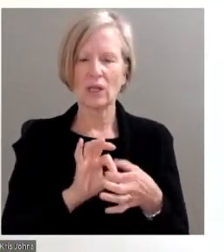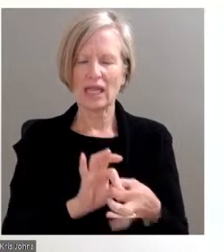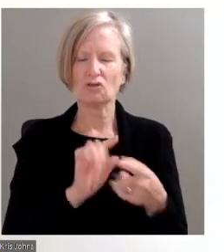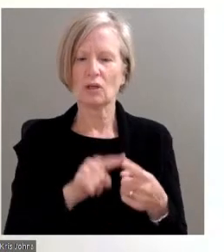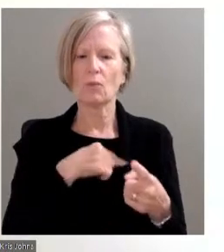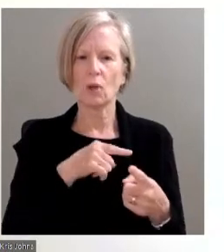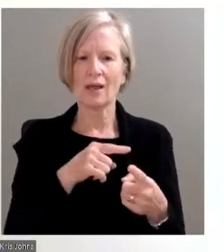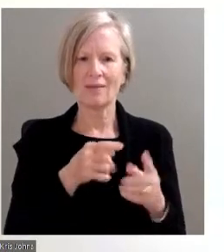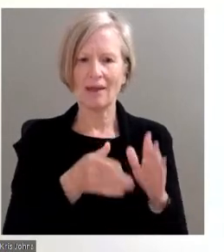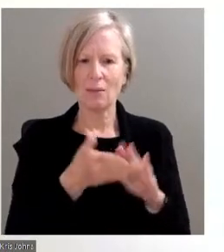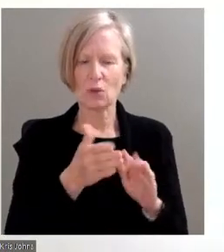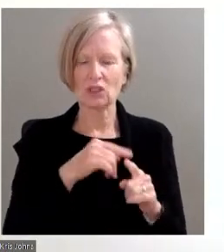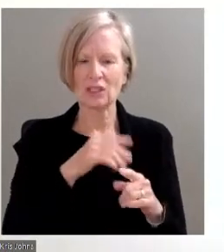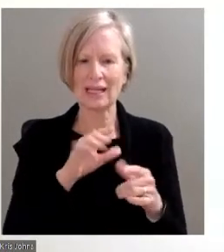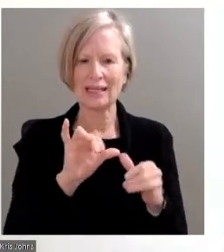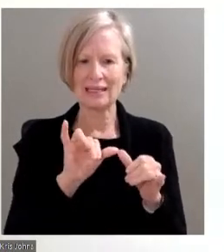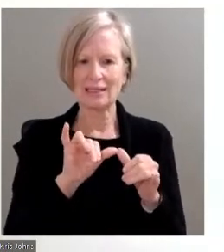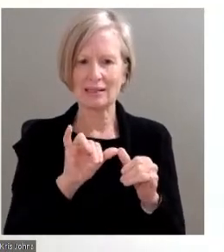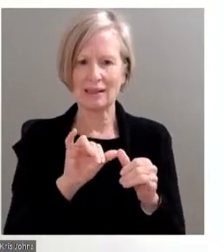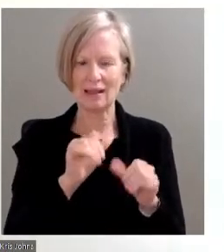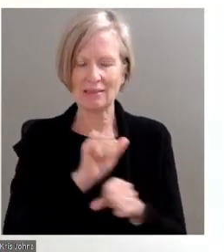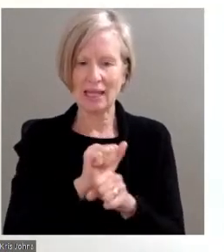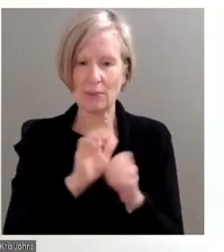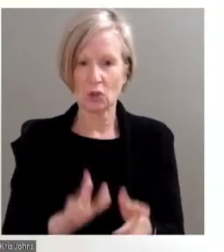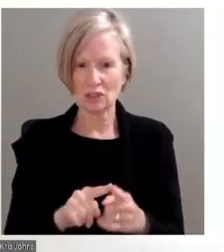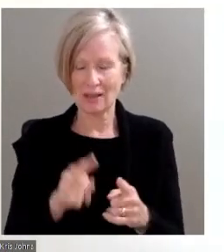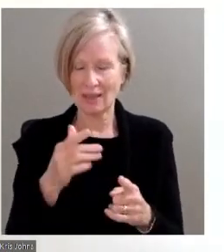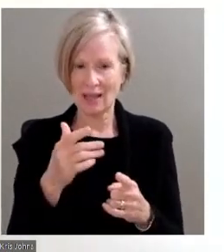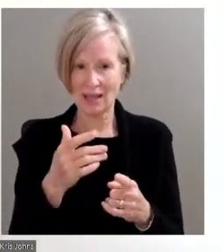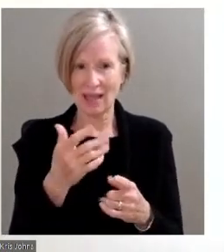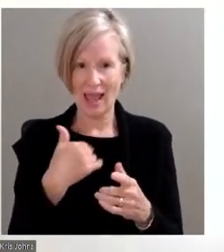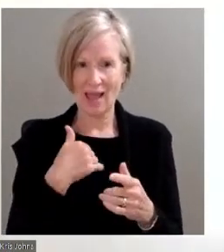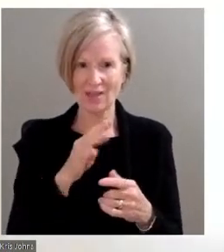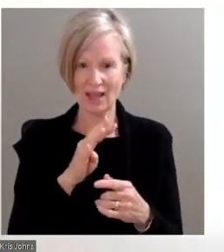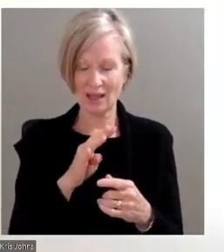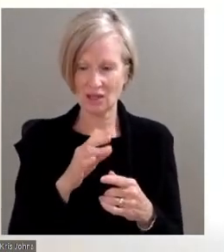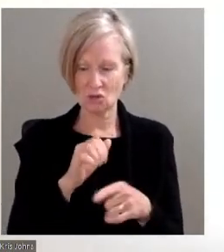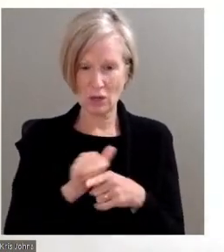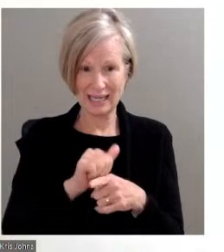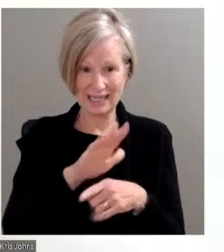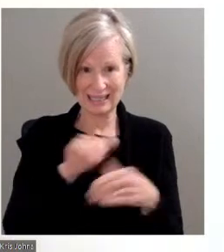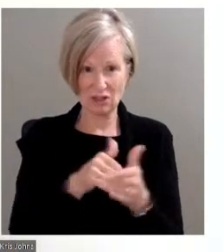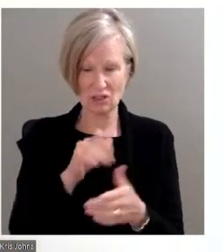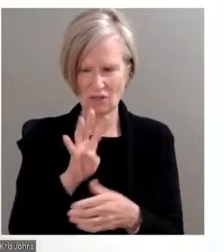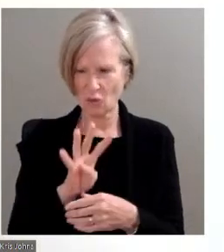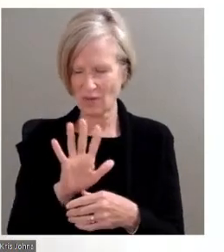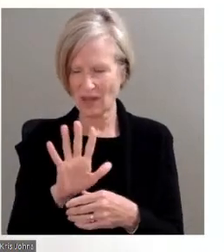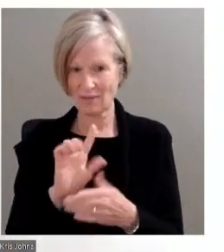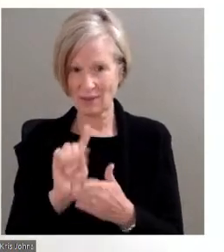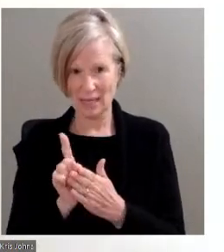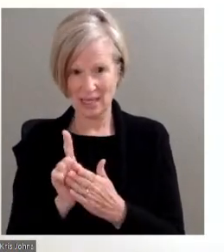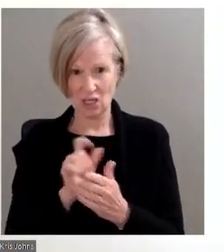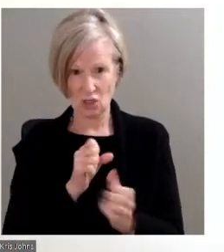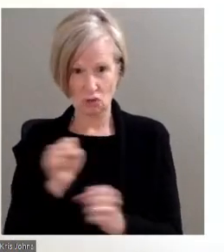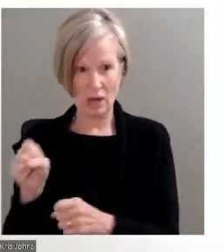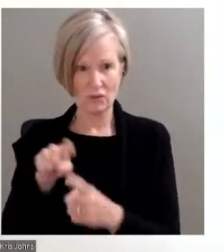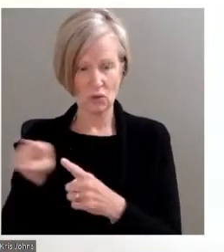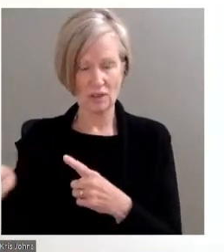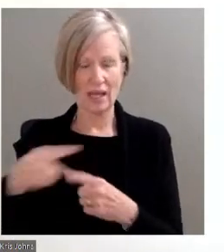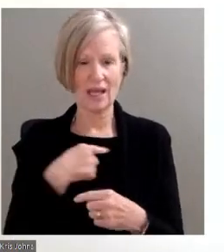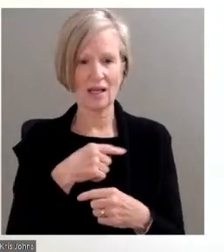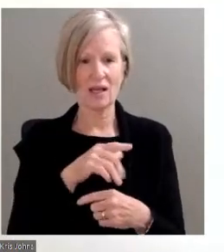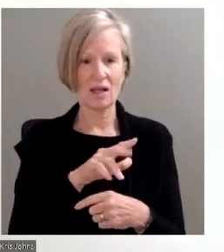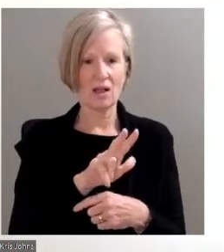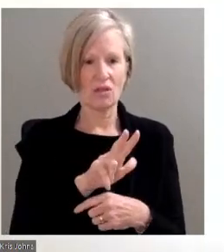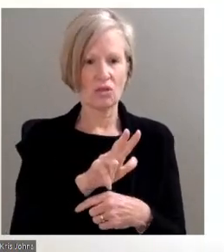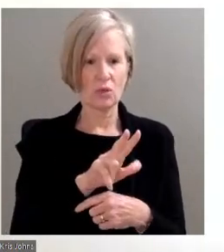of them have very large training centers within a 45-minute drive of main campus. To organizations like operating engineers, 324 and